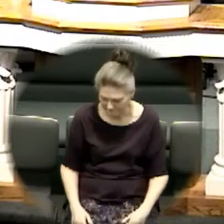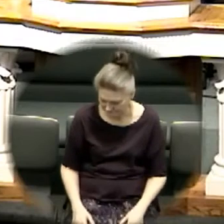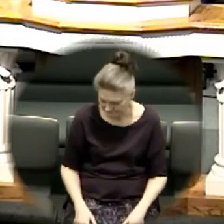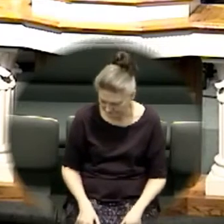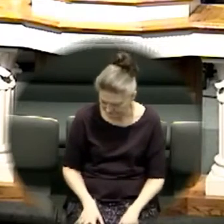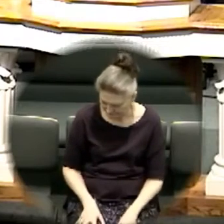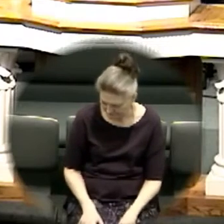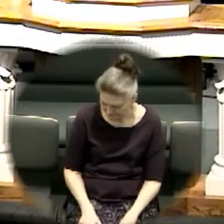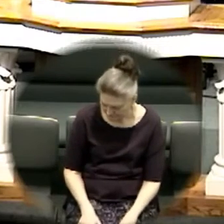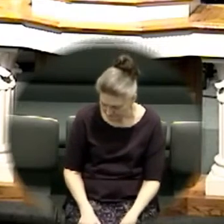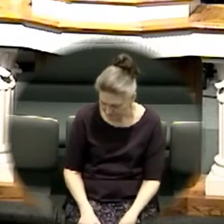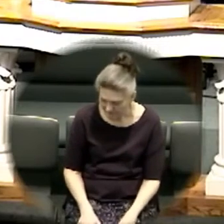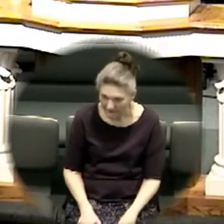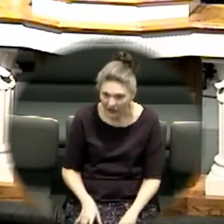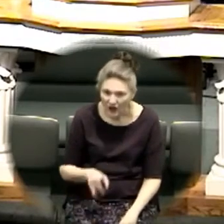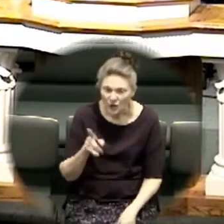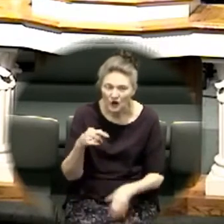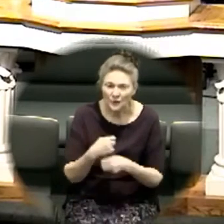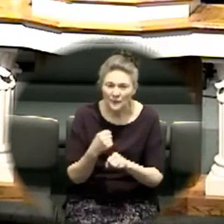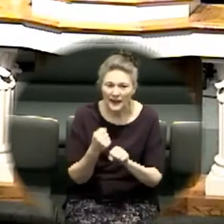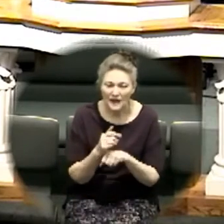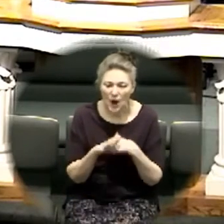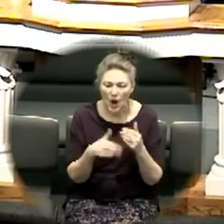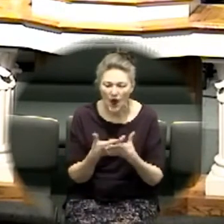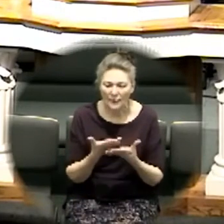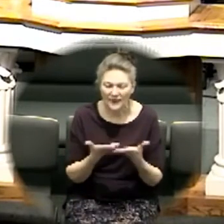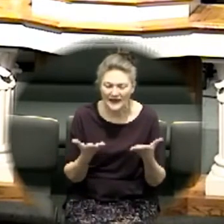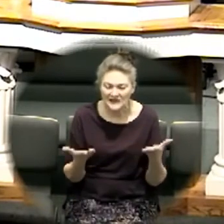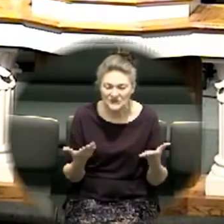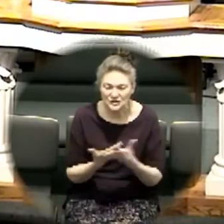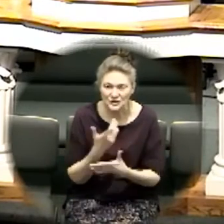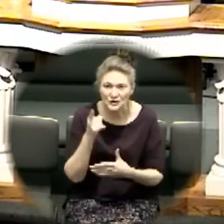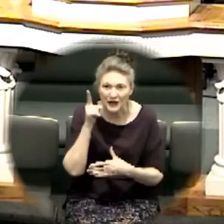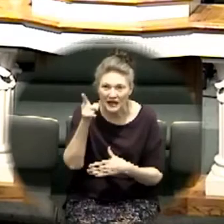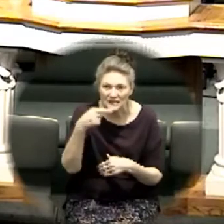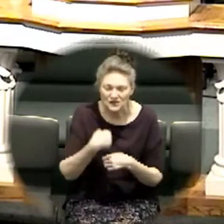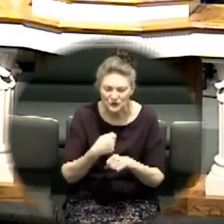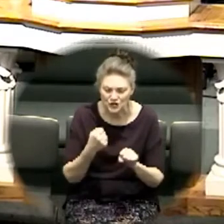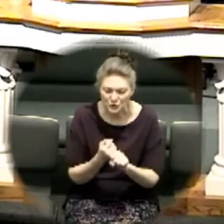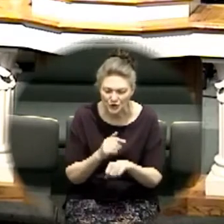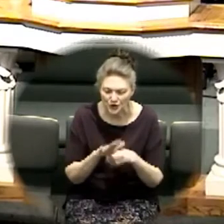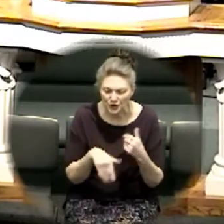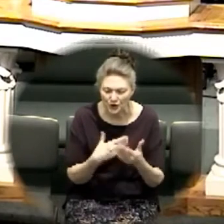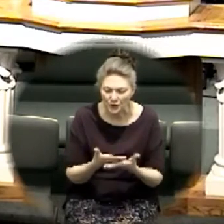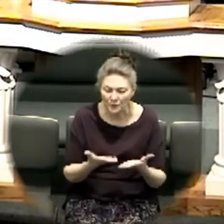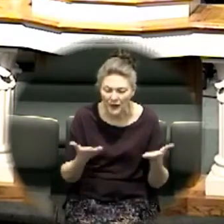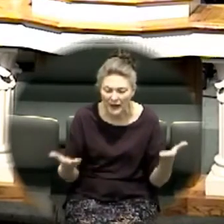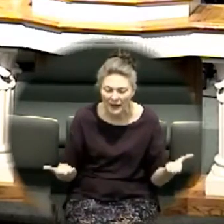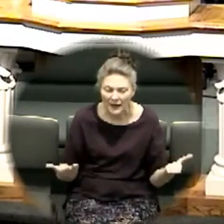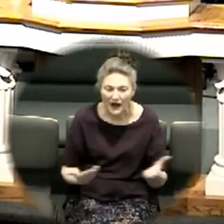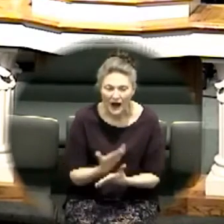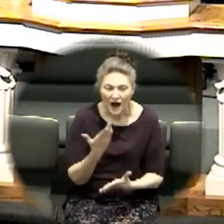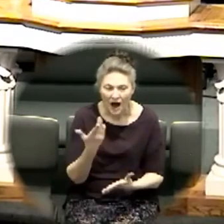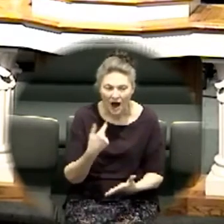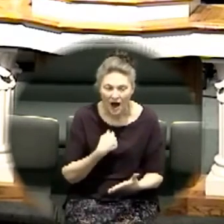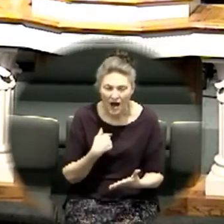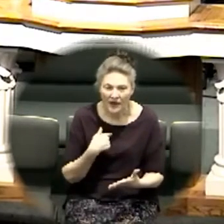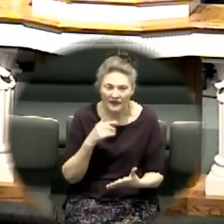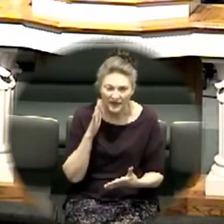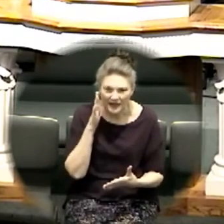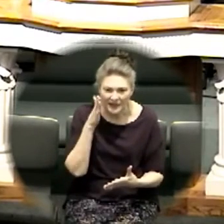you make all things new yes you make